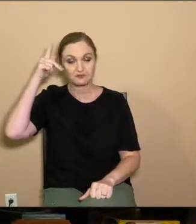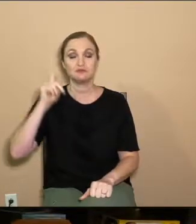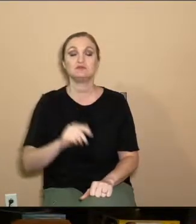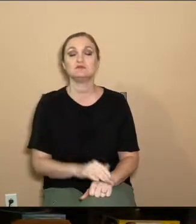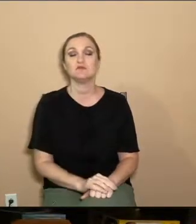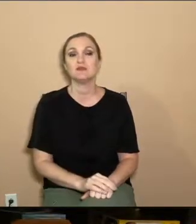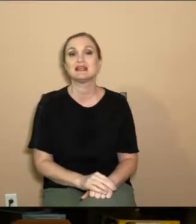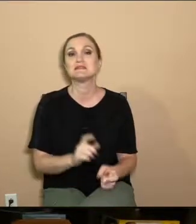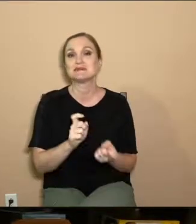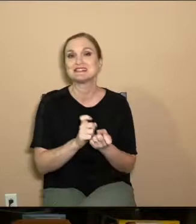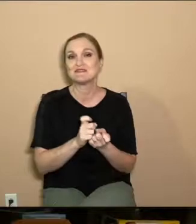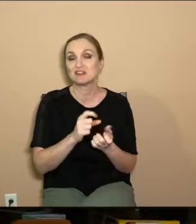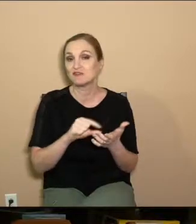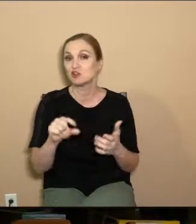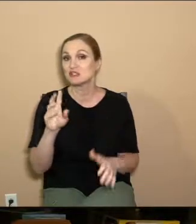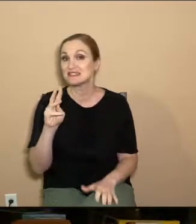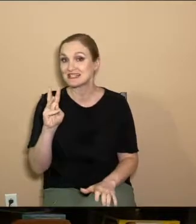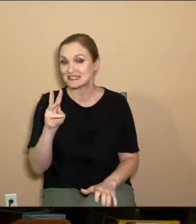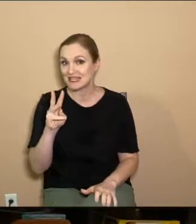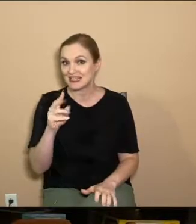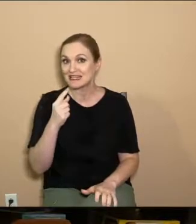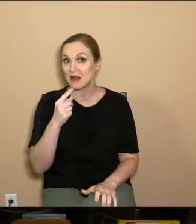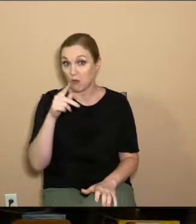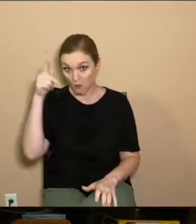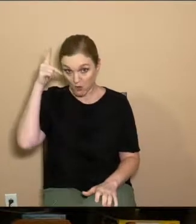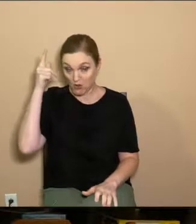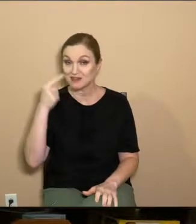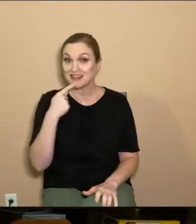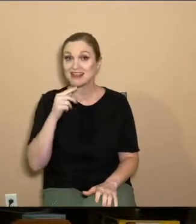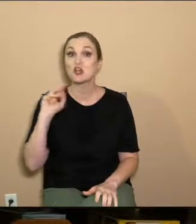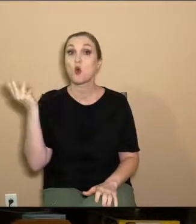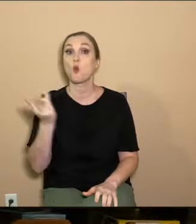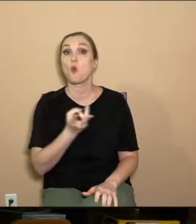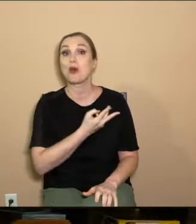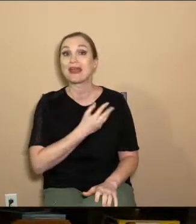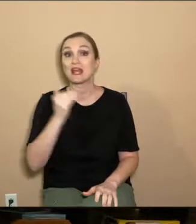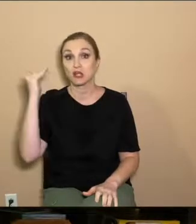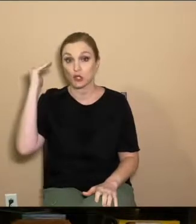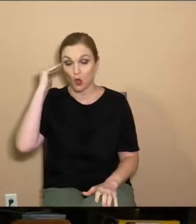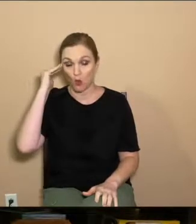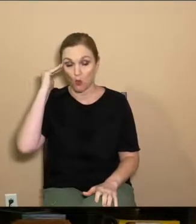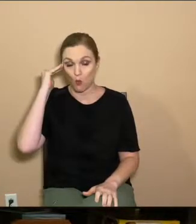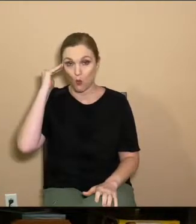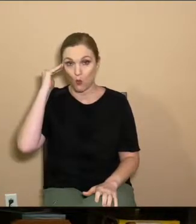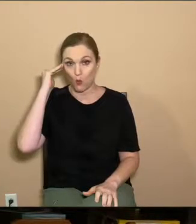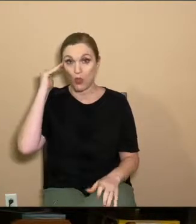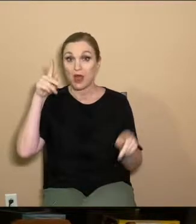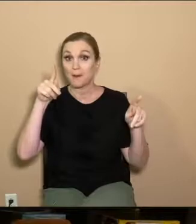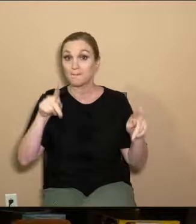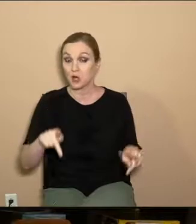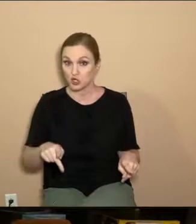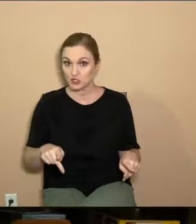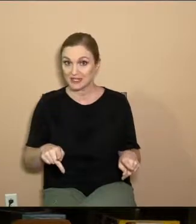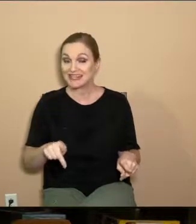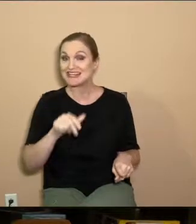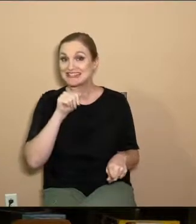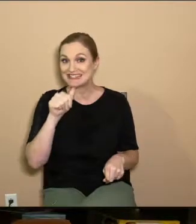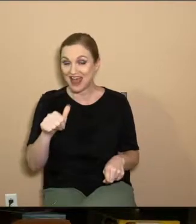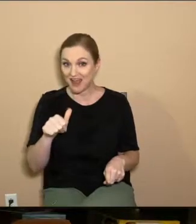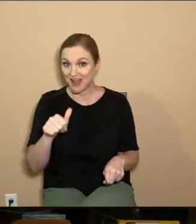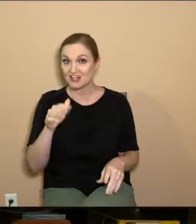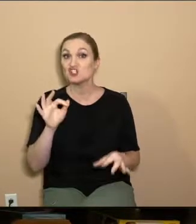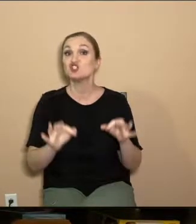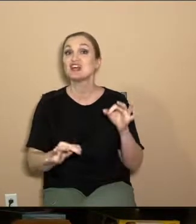2, specifically in verse 16, Paul says this, we know that a person is not